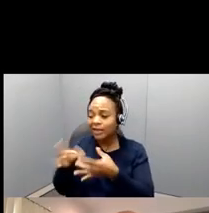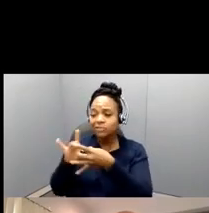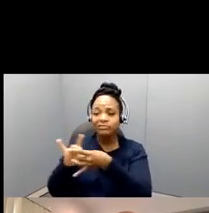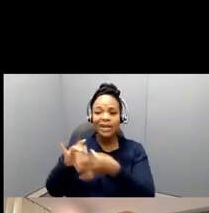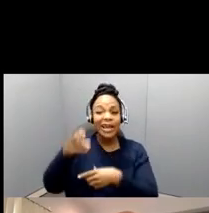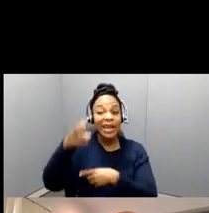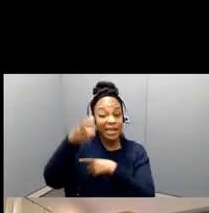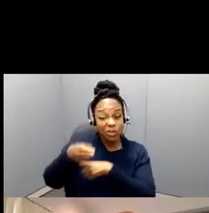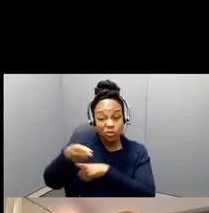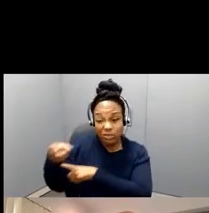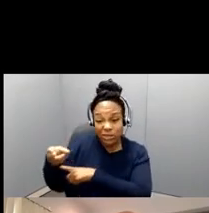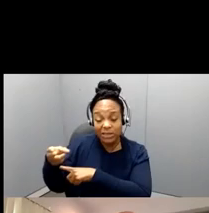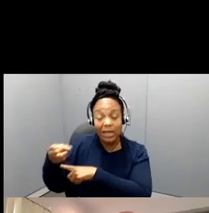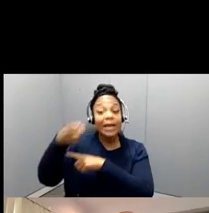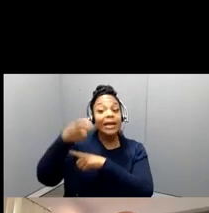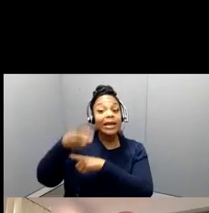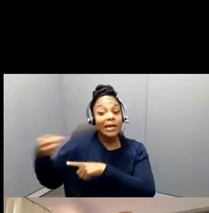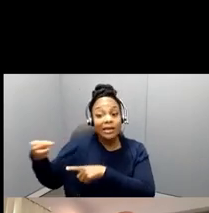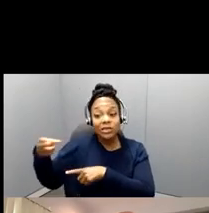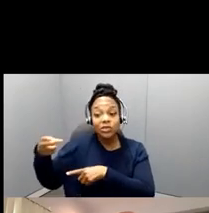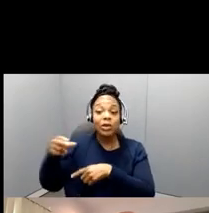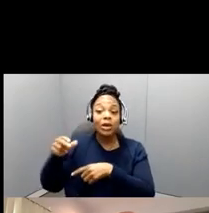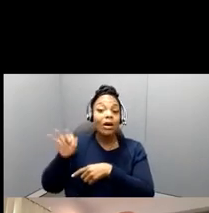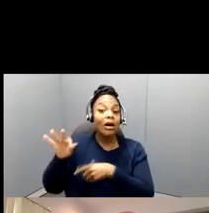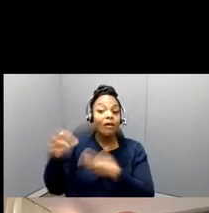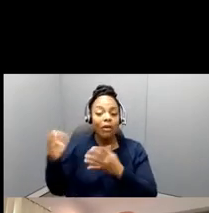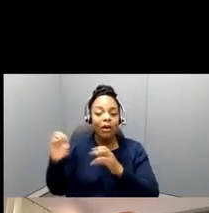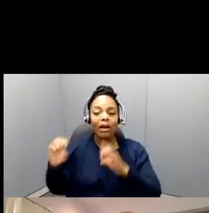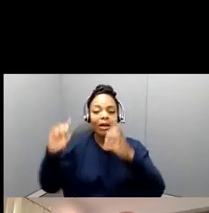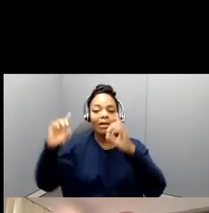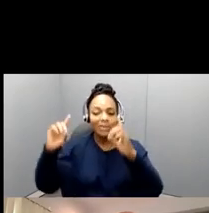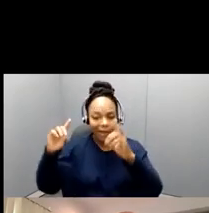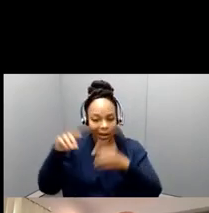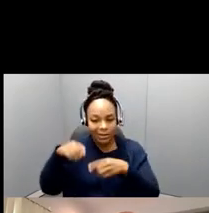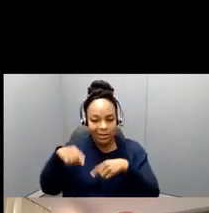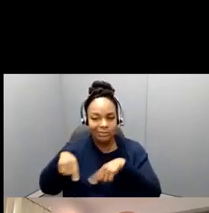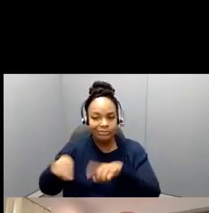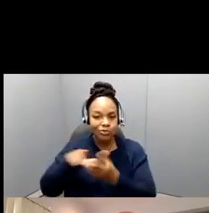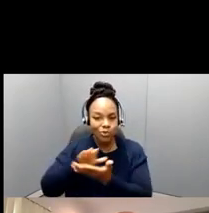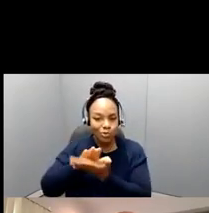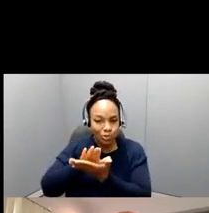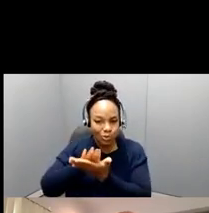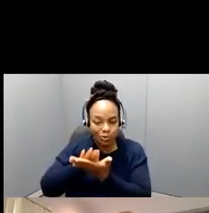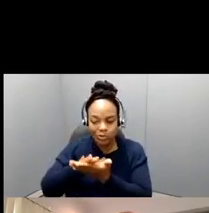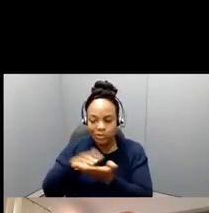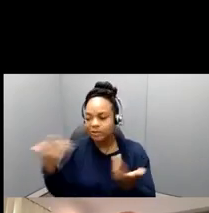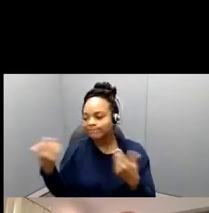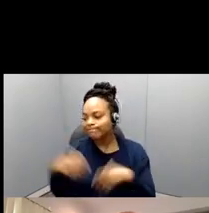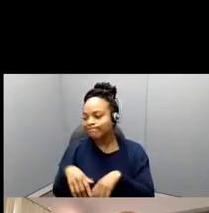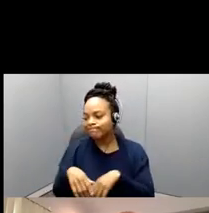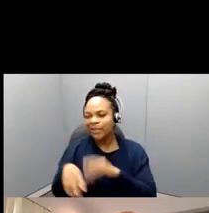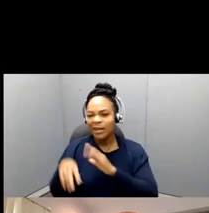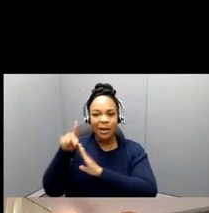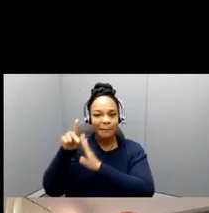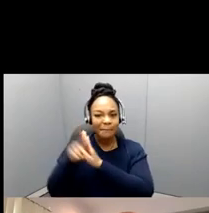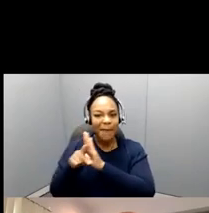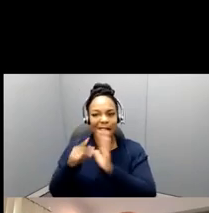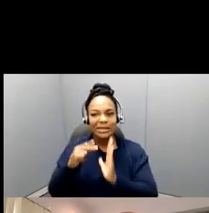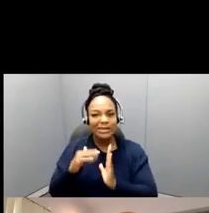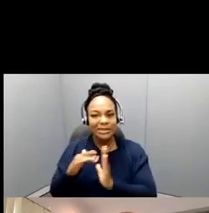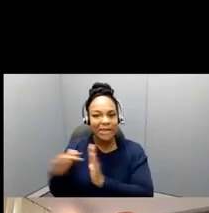schools, for, for example, um, history of, um, policy studies that are around